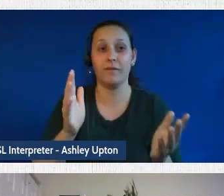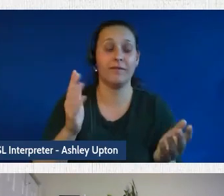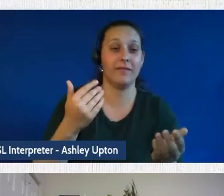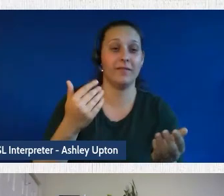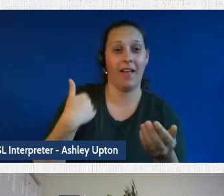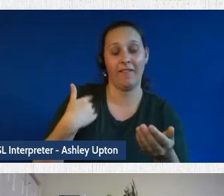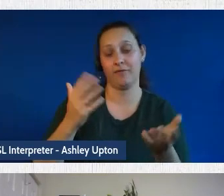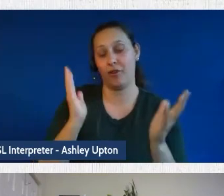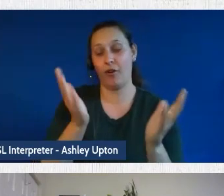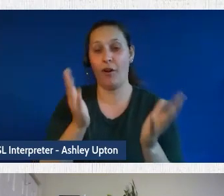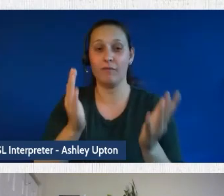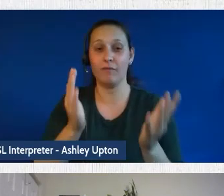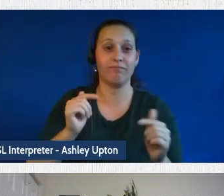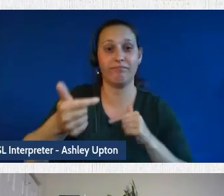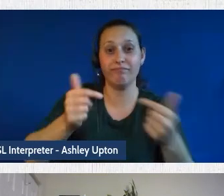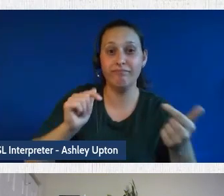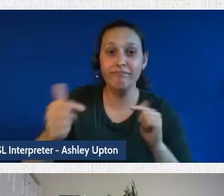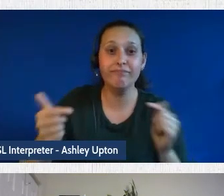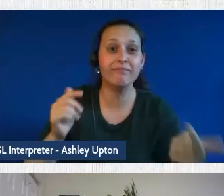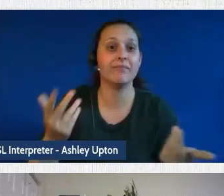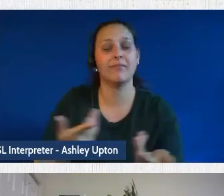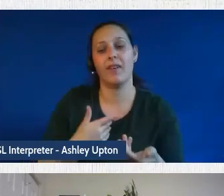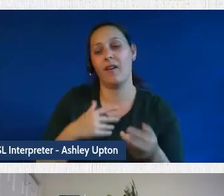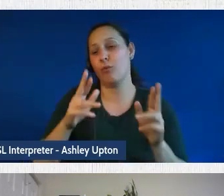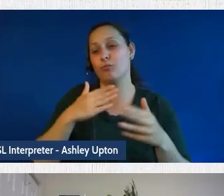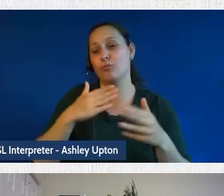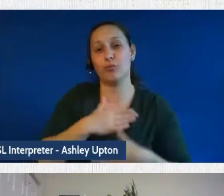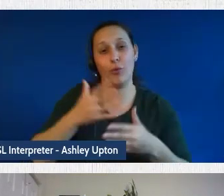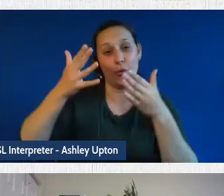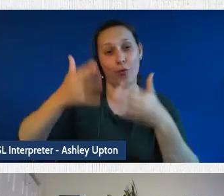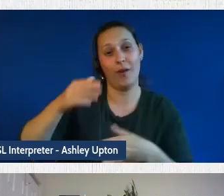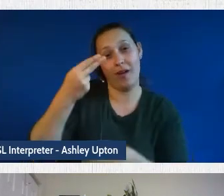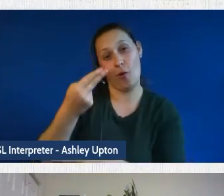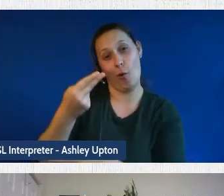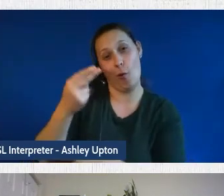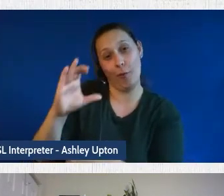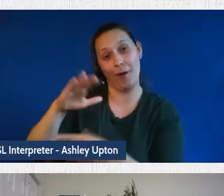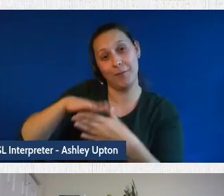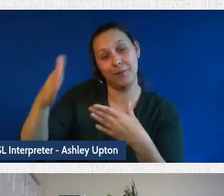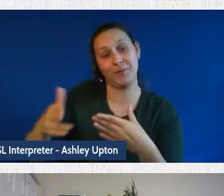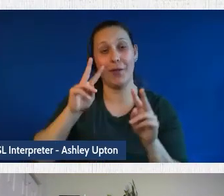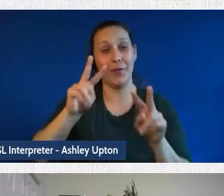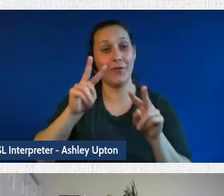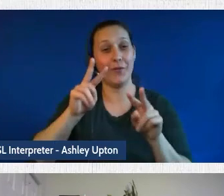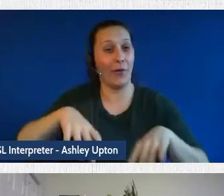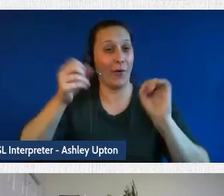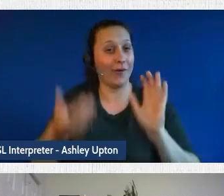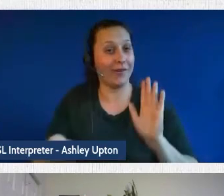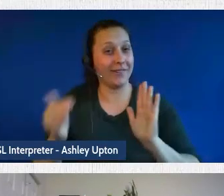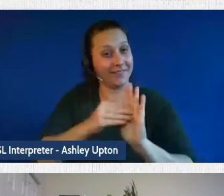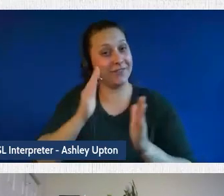I hope you enjoy the rest of your homecoming weekend, and we look forward to hosting you again in the future. Thank you so much.